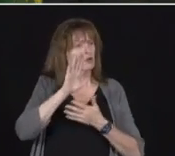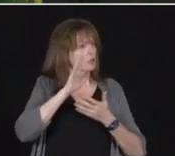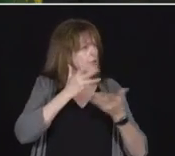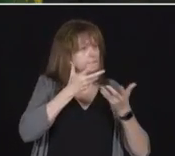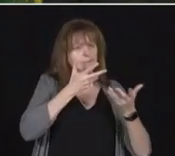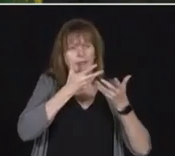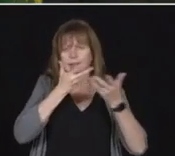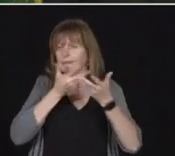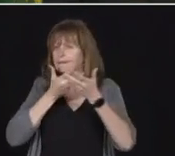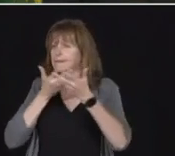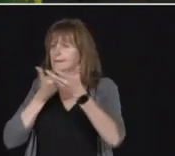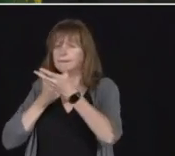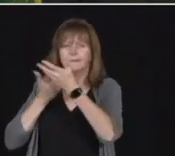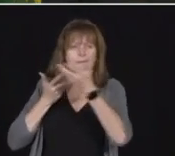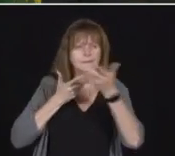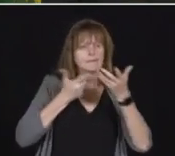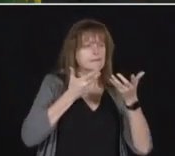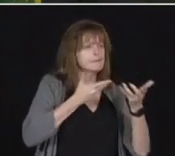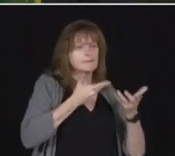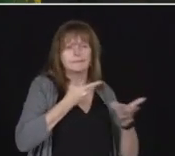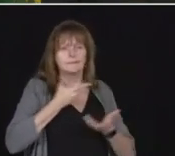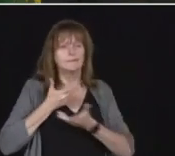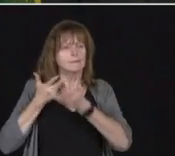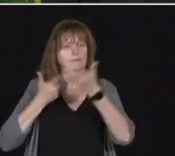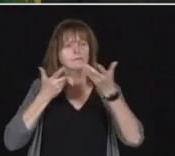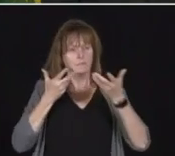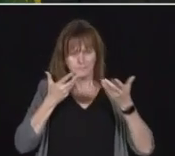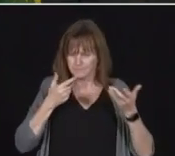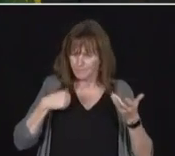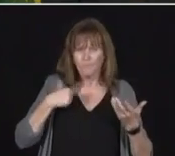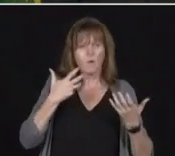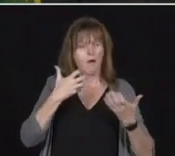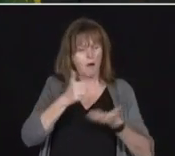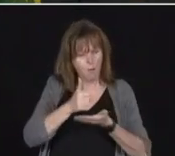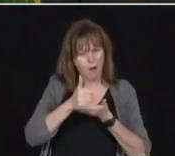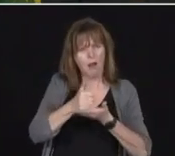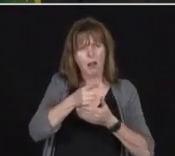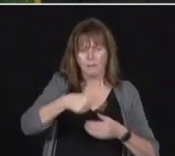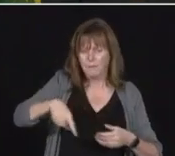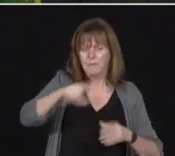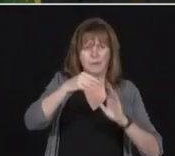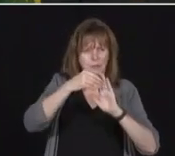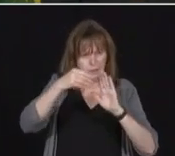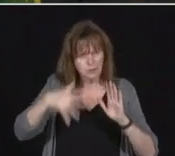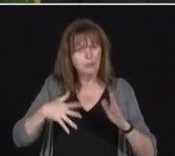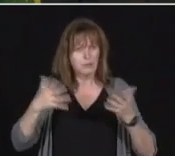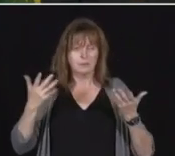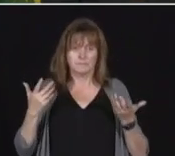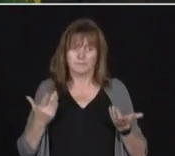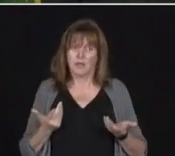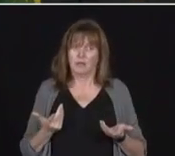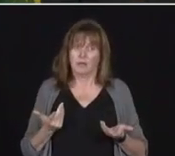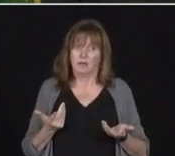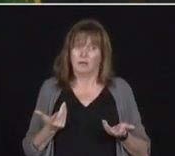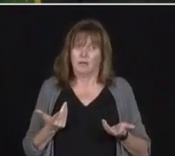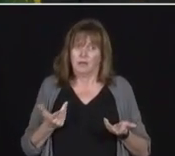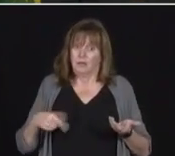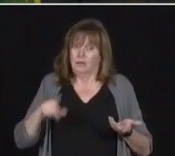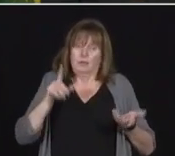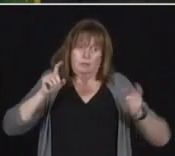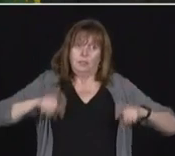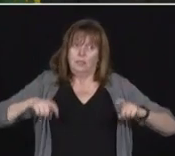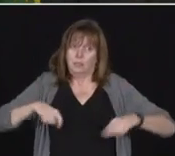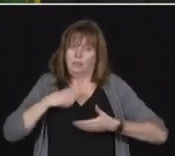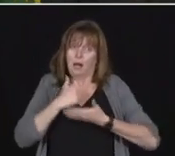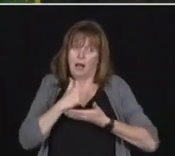anything we can do to help the students, we'll be there for them. Because they're going to need some help. But I have all the